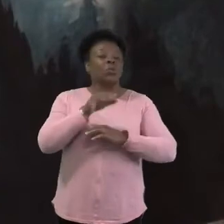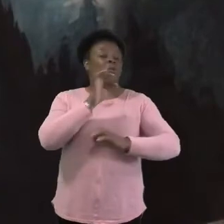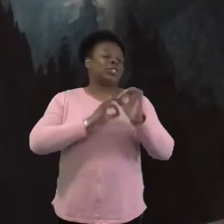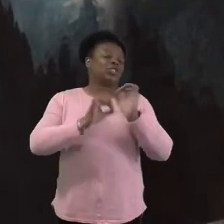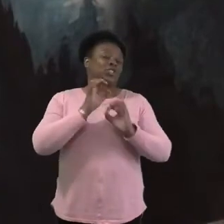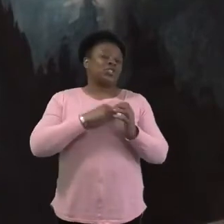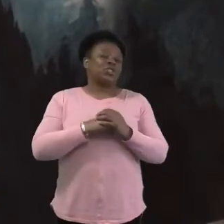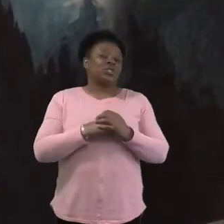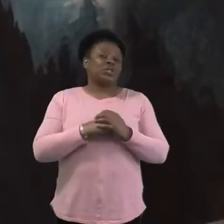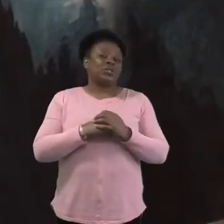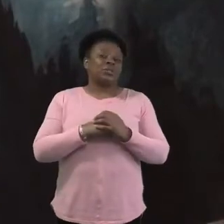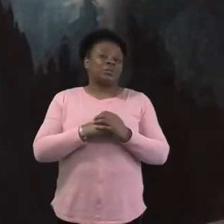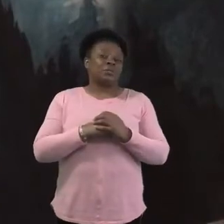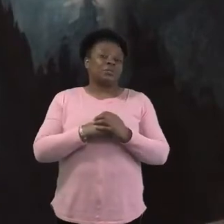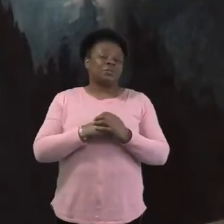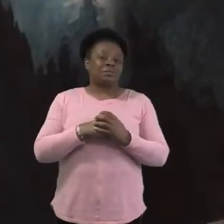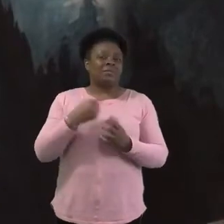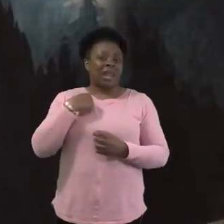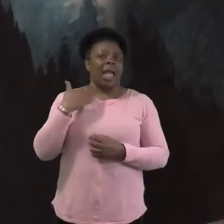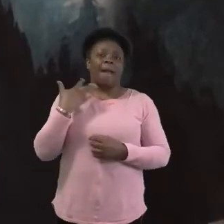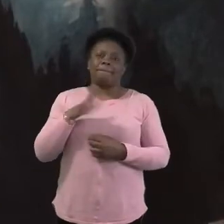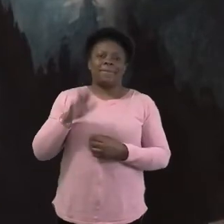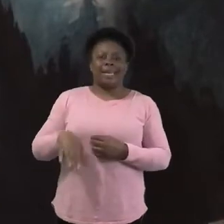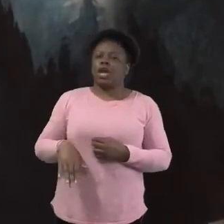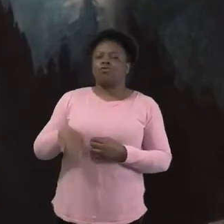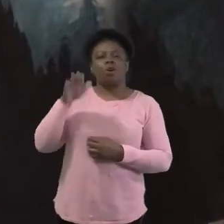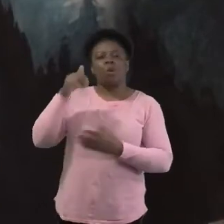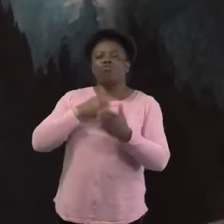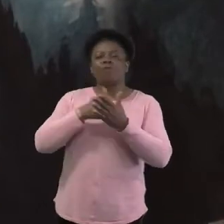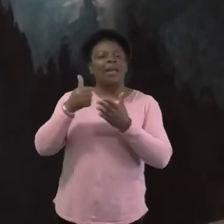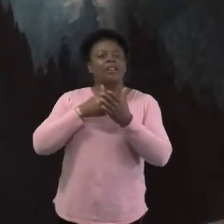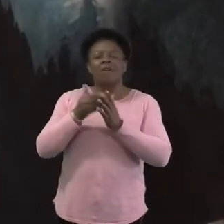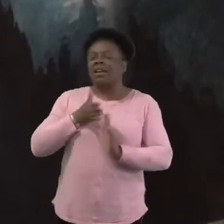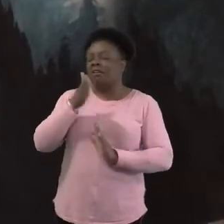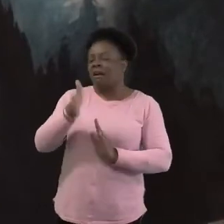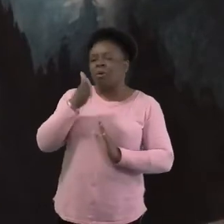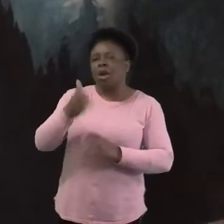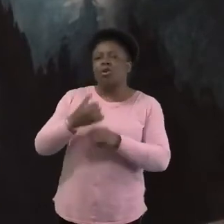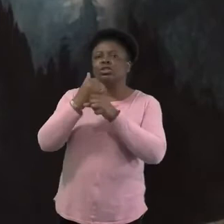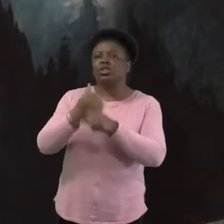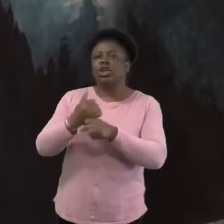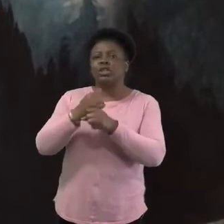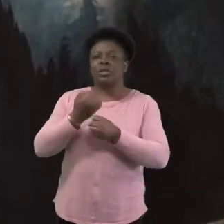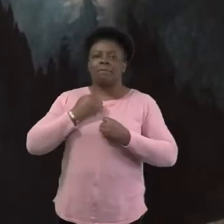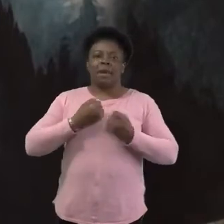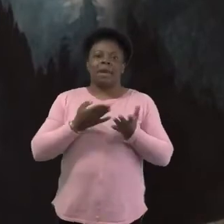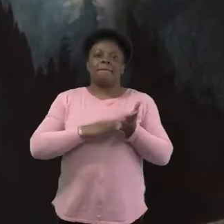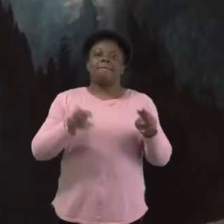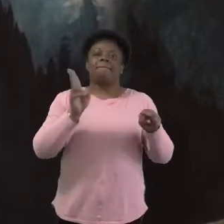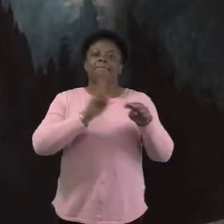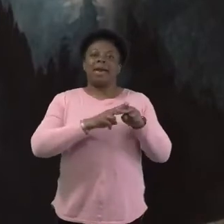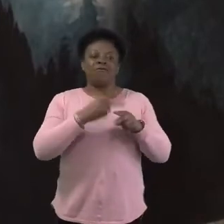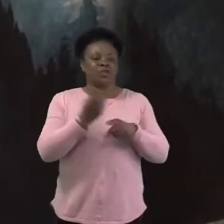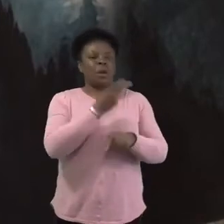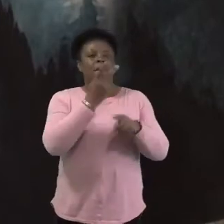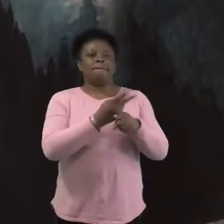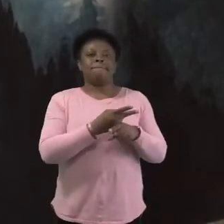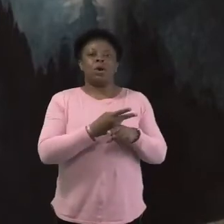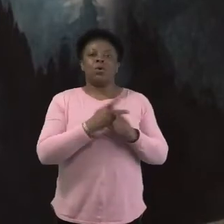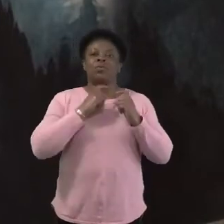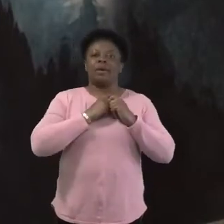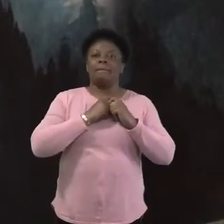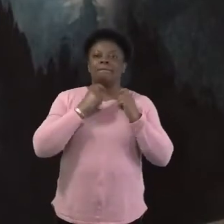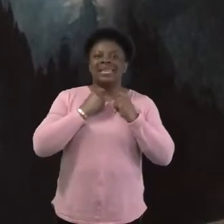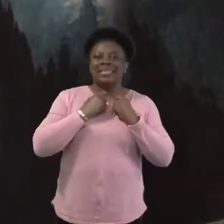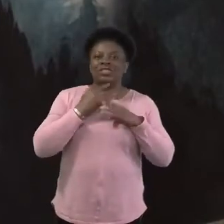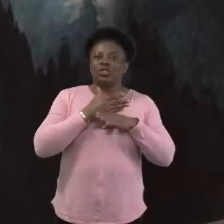a church, uh, both of my parents and ministers, and I feel like sometimes I was just expected to know the answers to certain questions. And I was afraid to ask them because